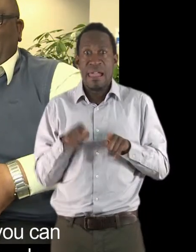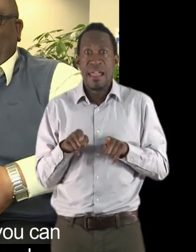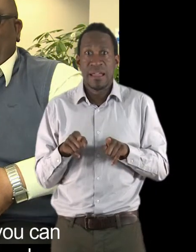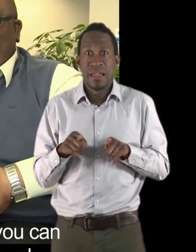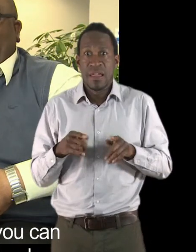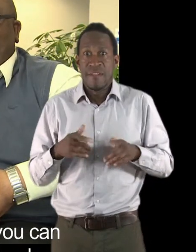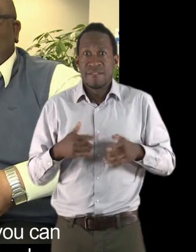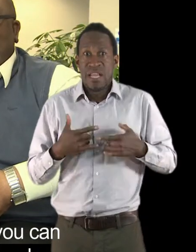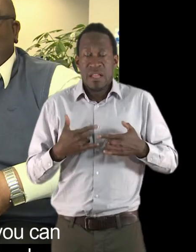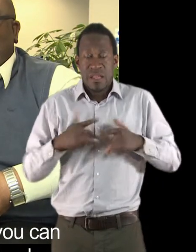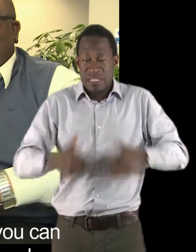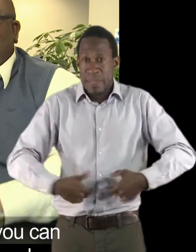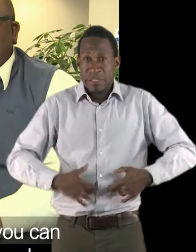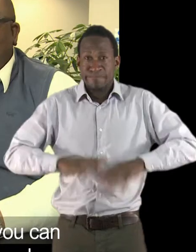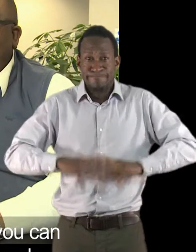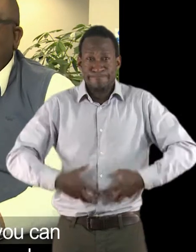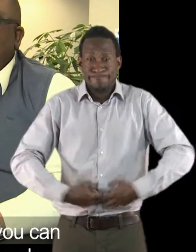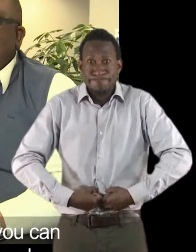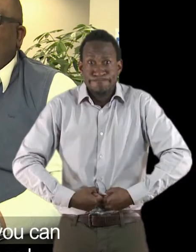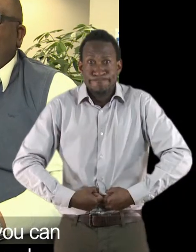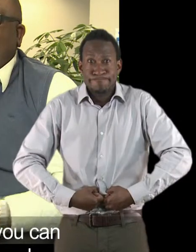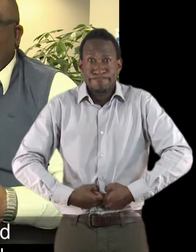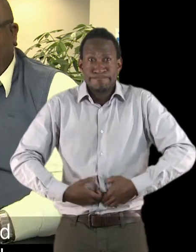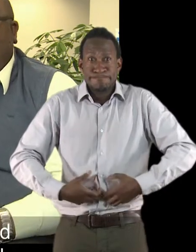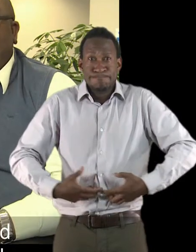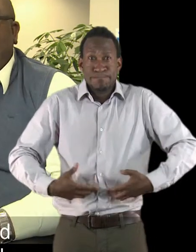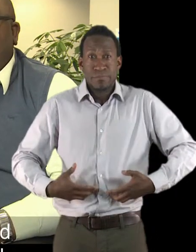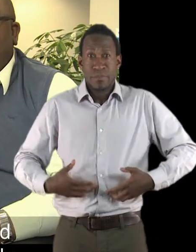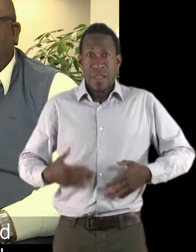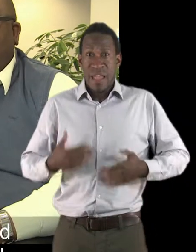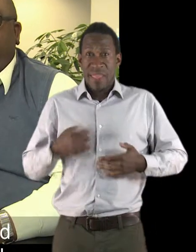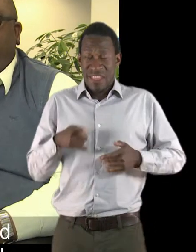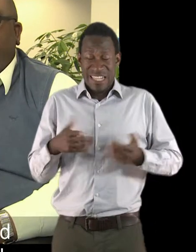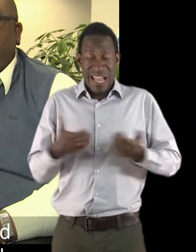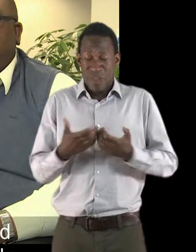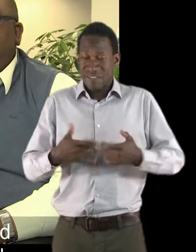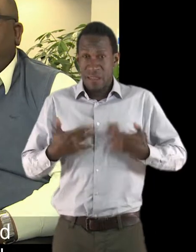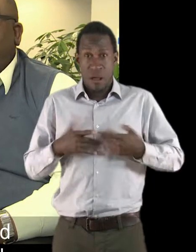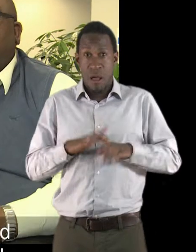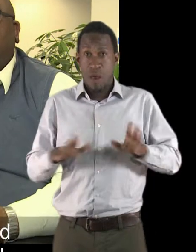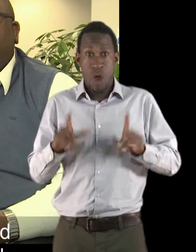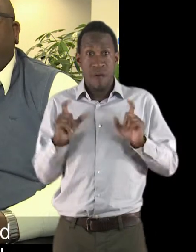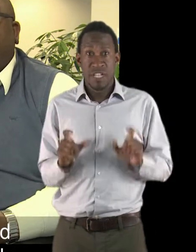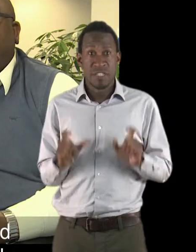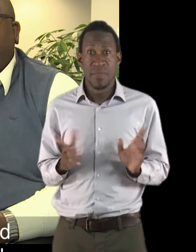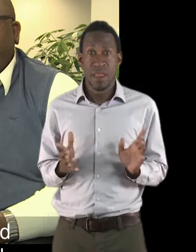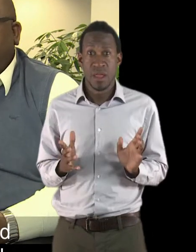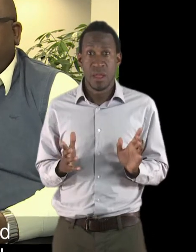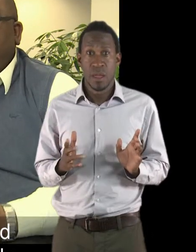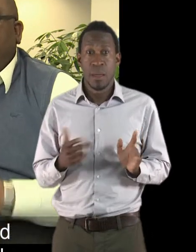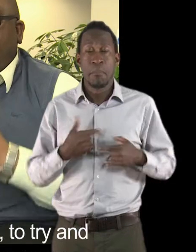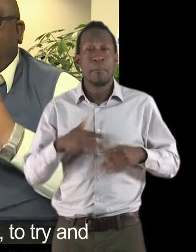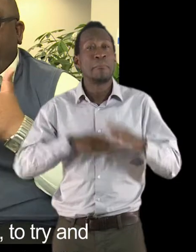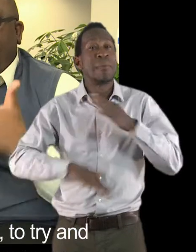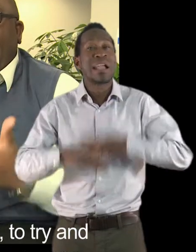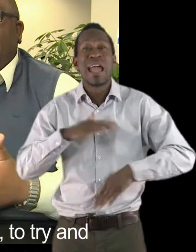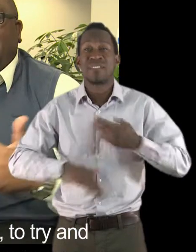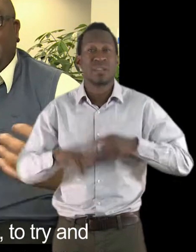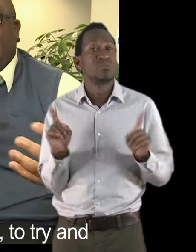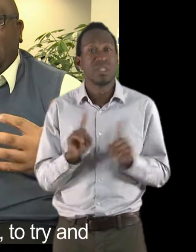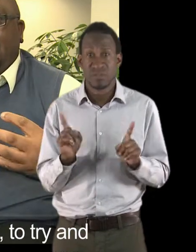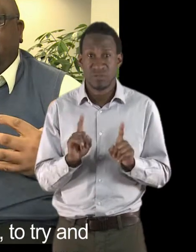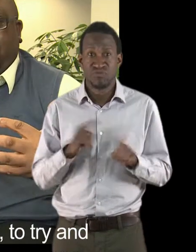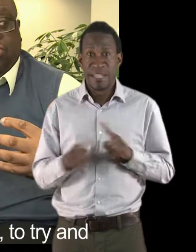can feel your pit of your stomach, that's how it felt and I felt so uncomfortable and my